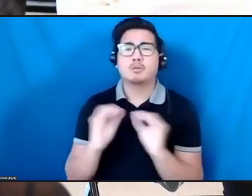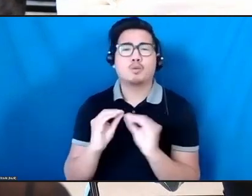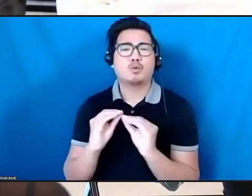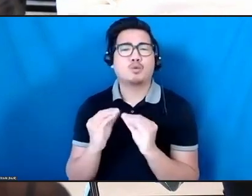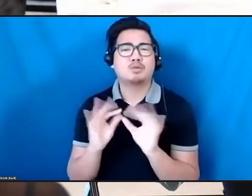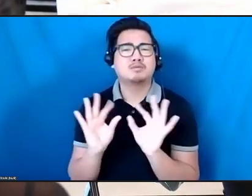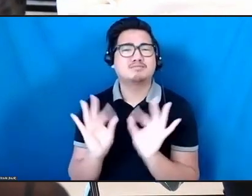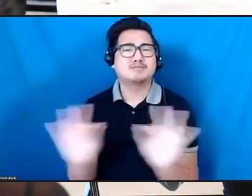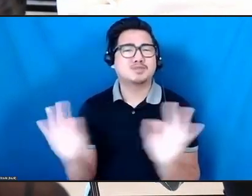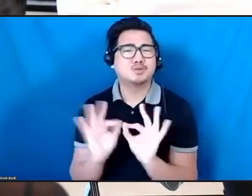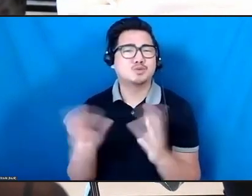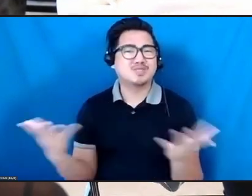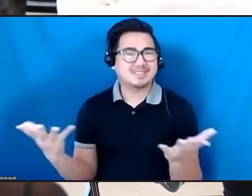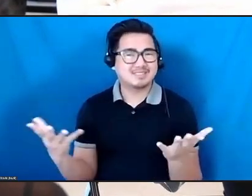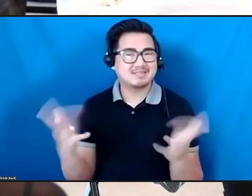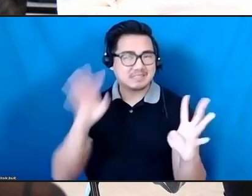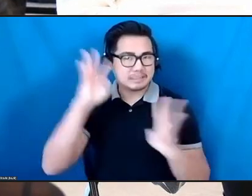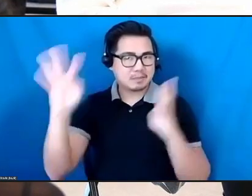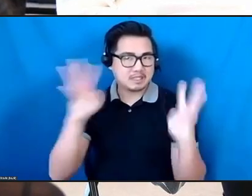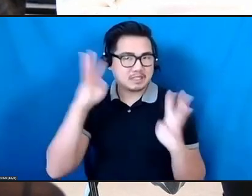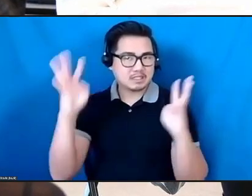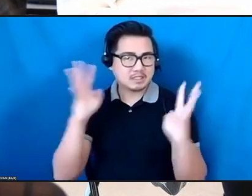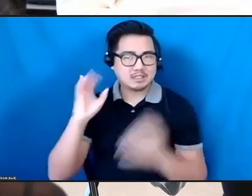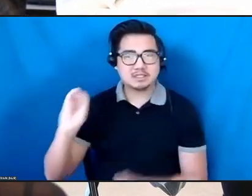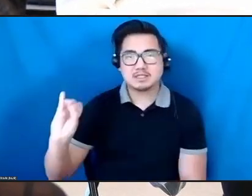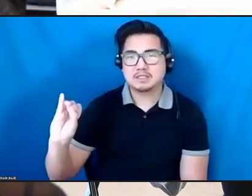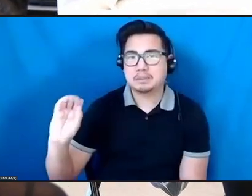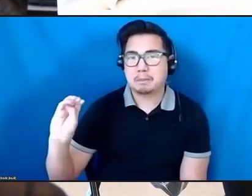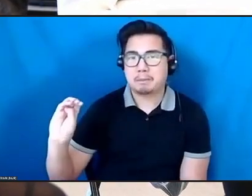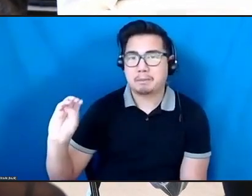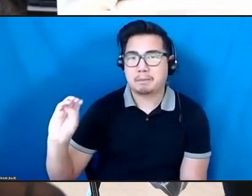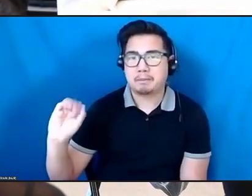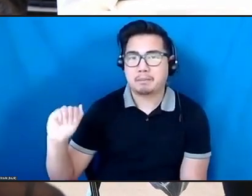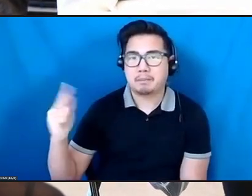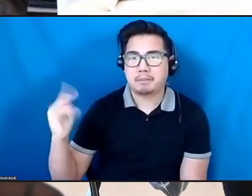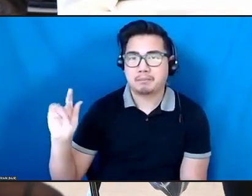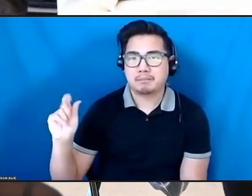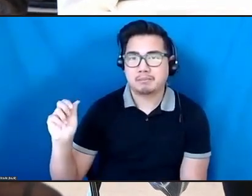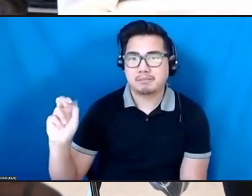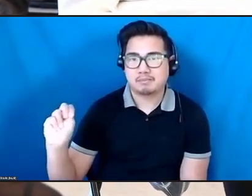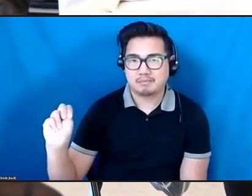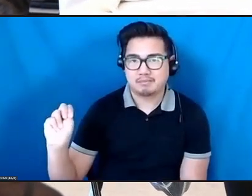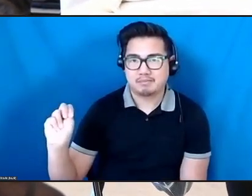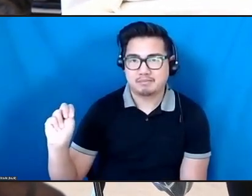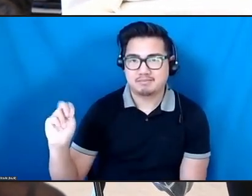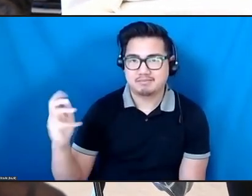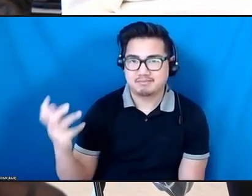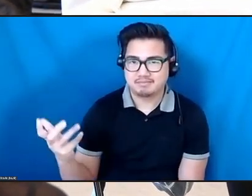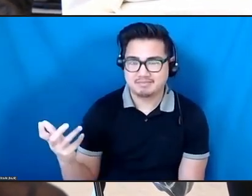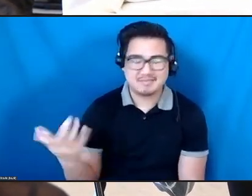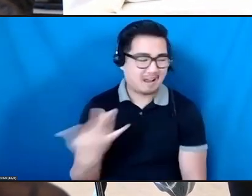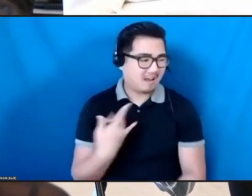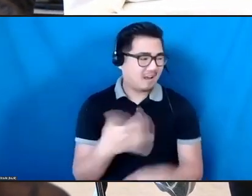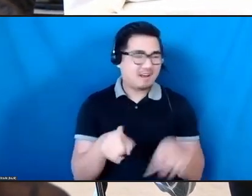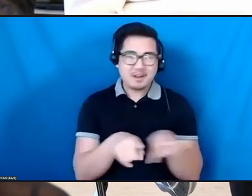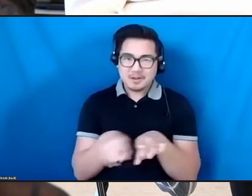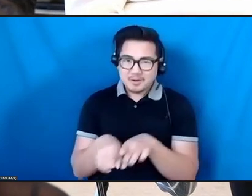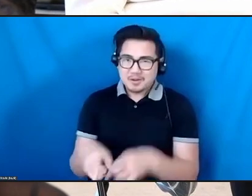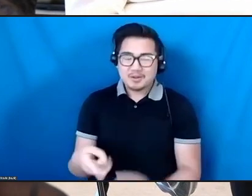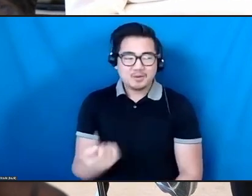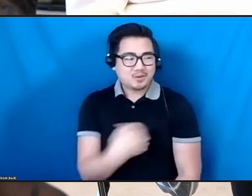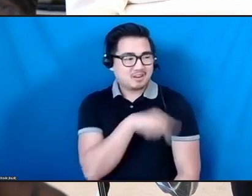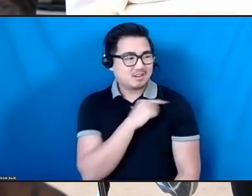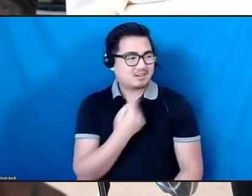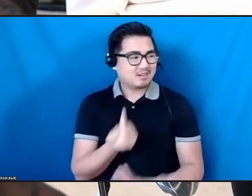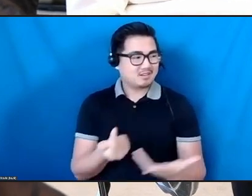And, since we belong to the species, that indomitable human spirit. And it's that